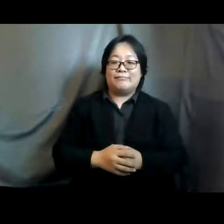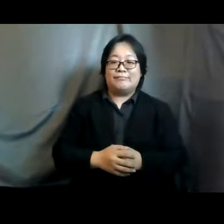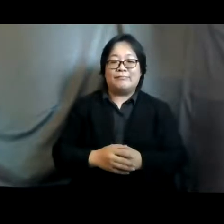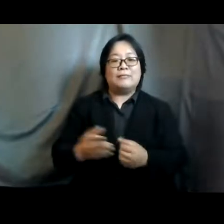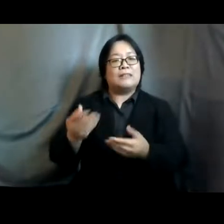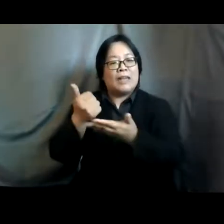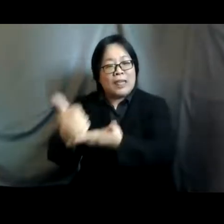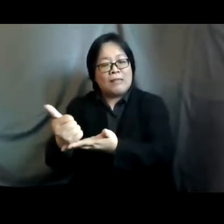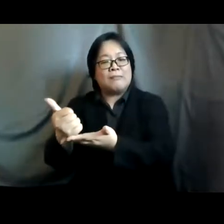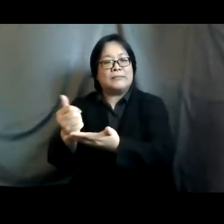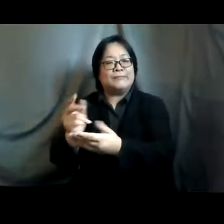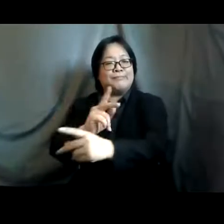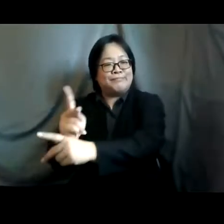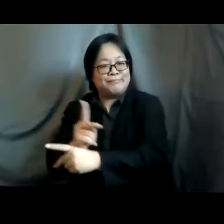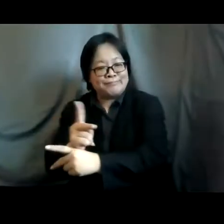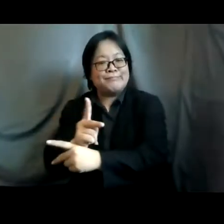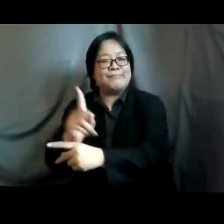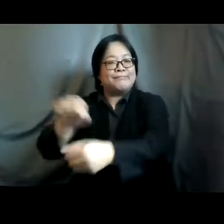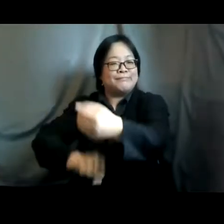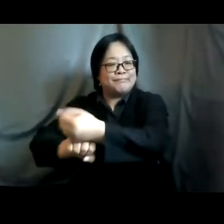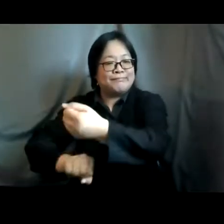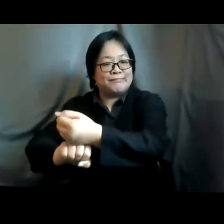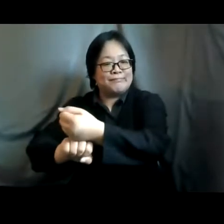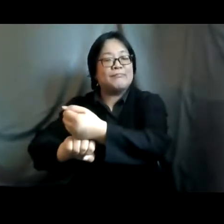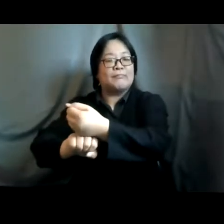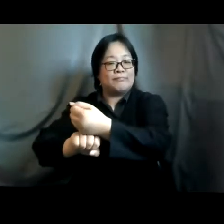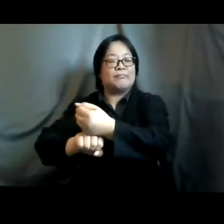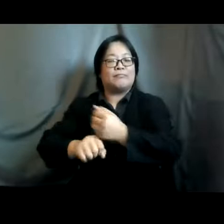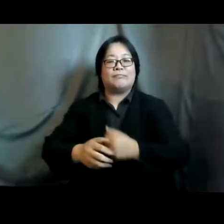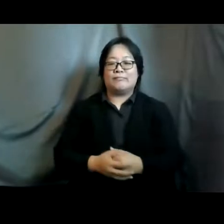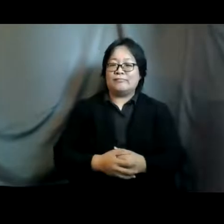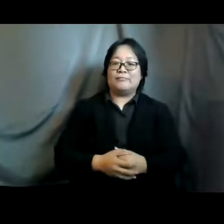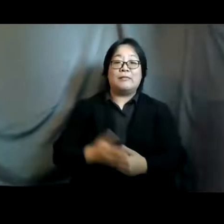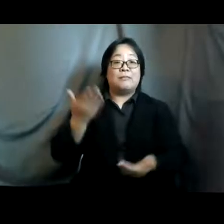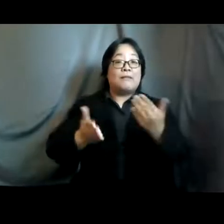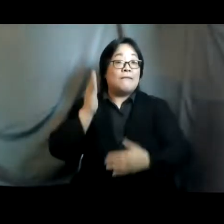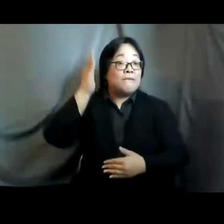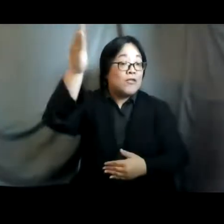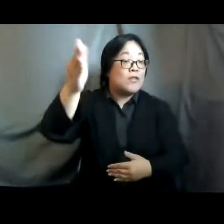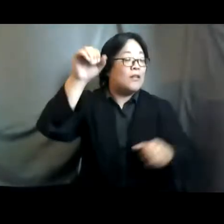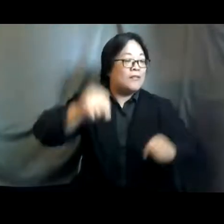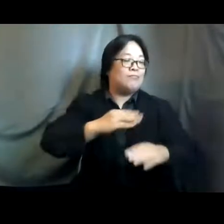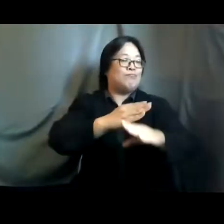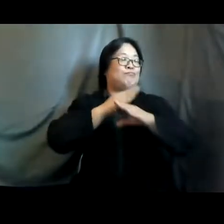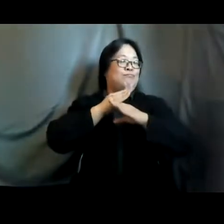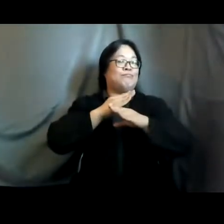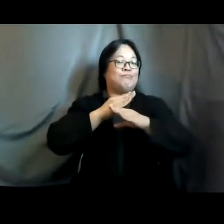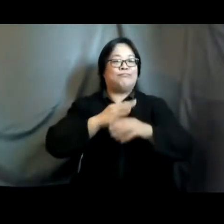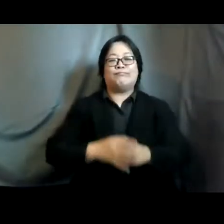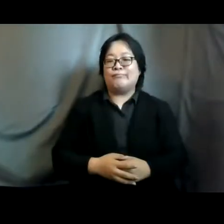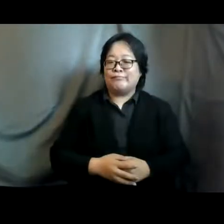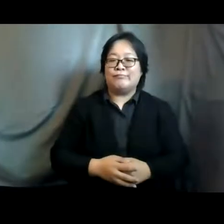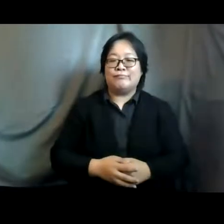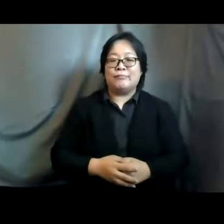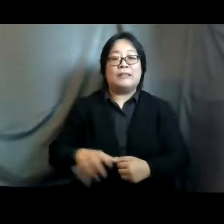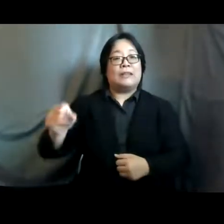and help she needs so that she can prevent unintended pregnancies in the future and gain control over her life uh we